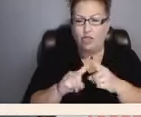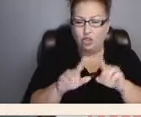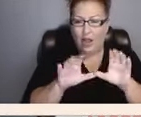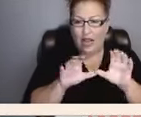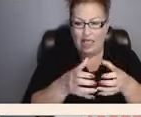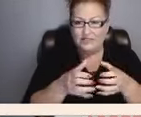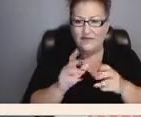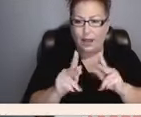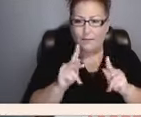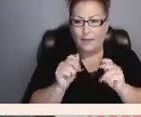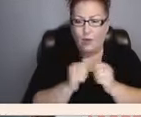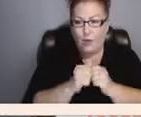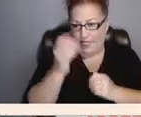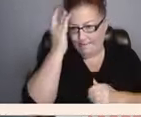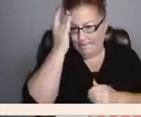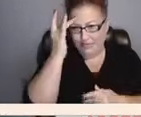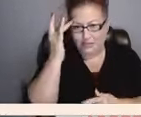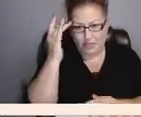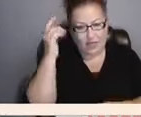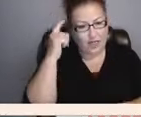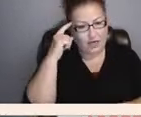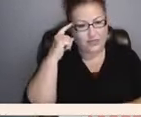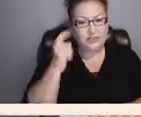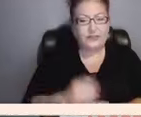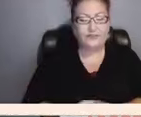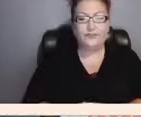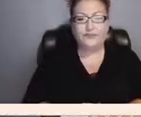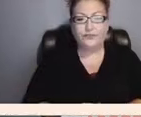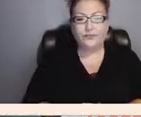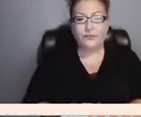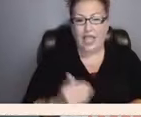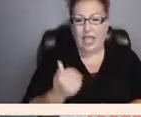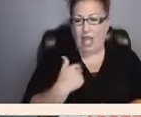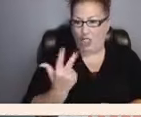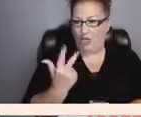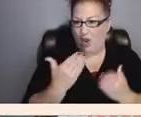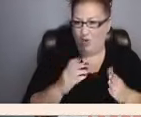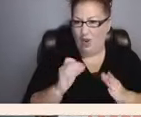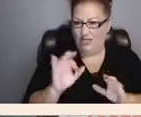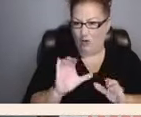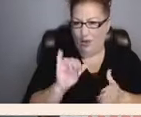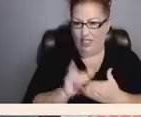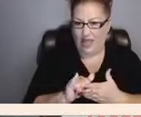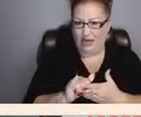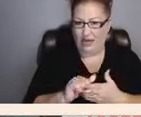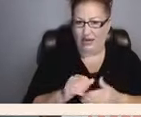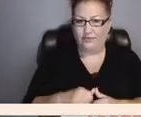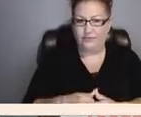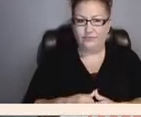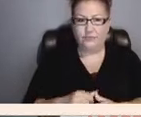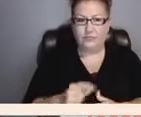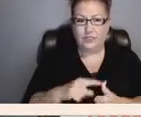with mental illness. He now had three ways of doing this. Melancholy, dementia,